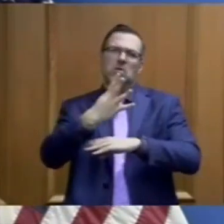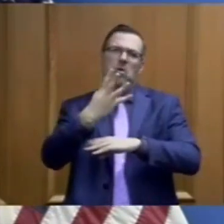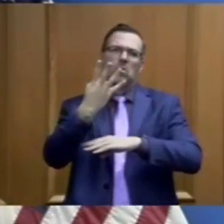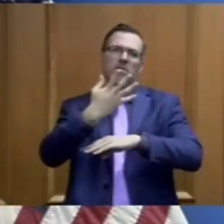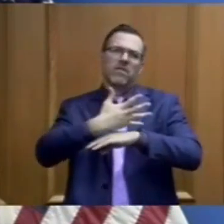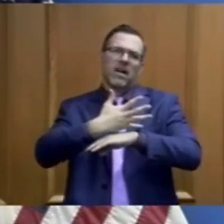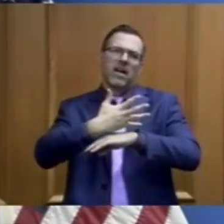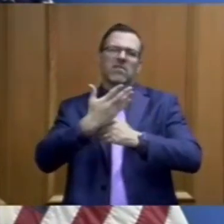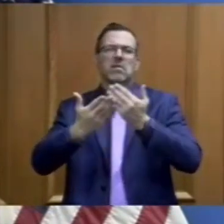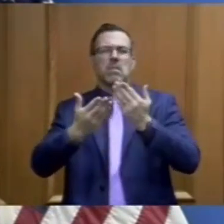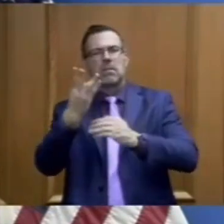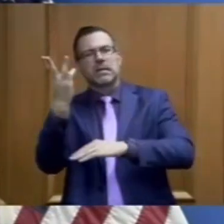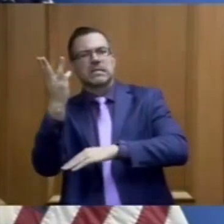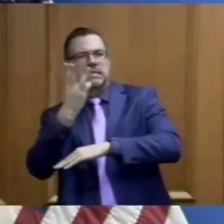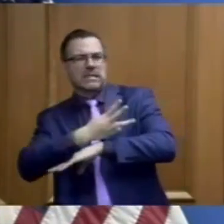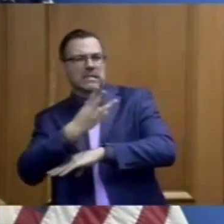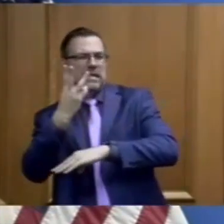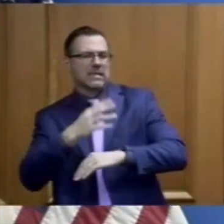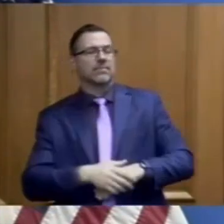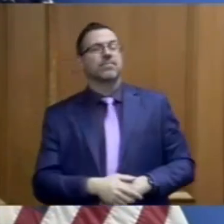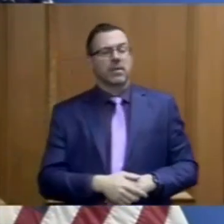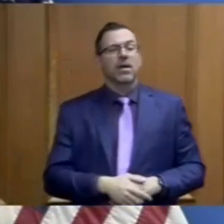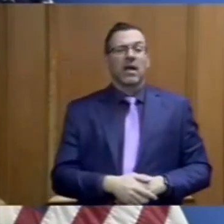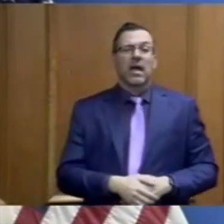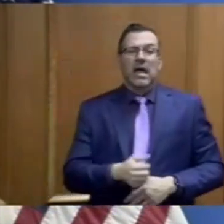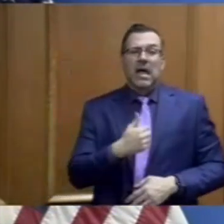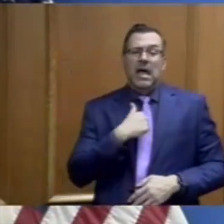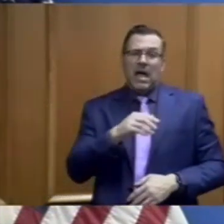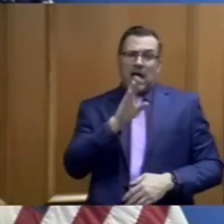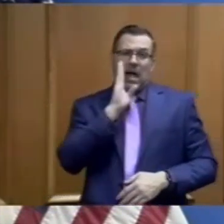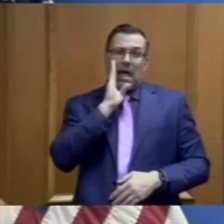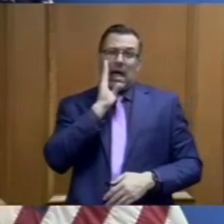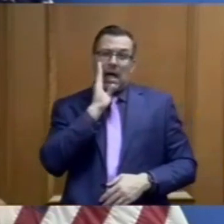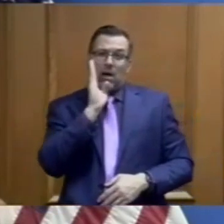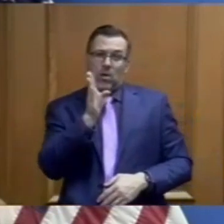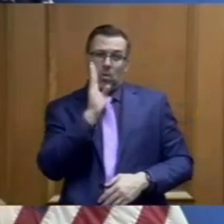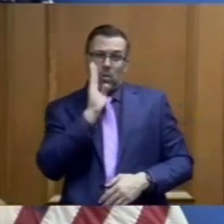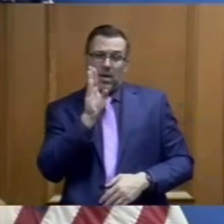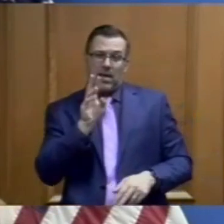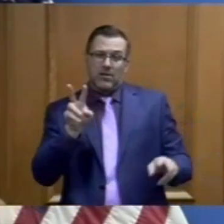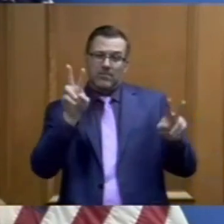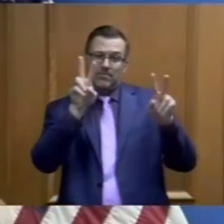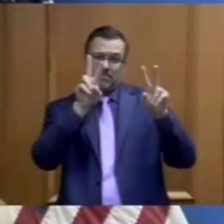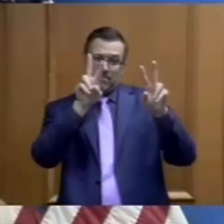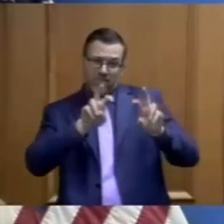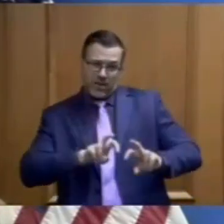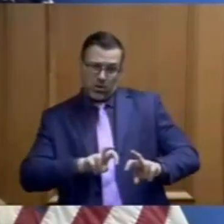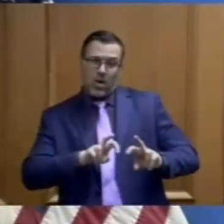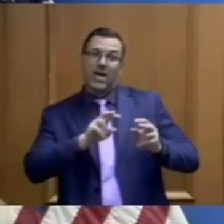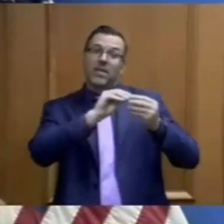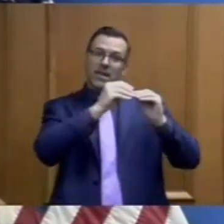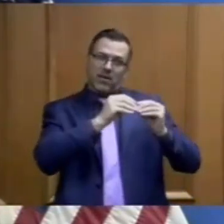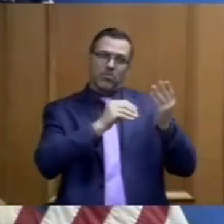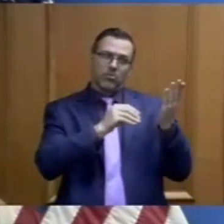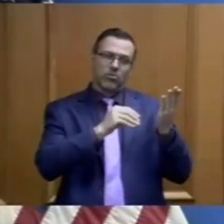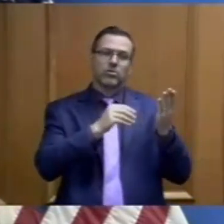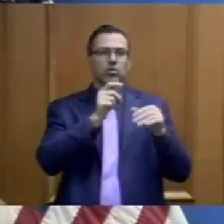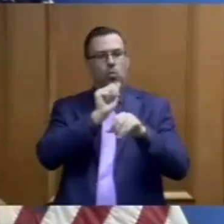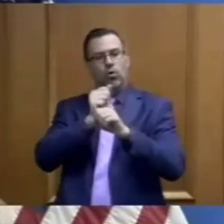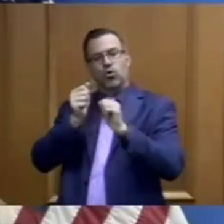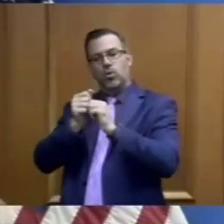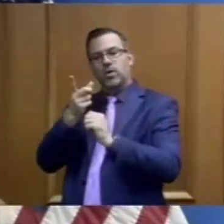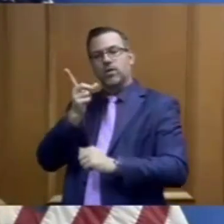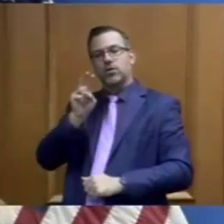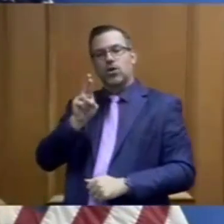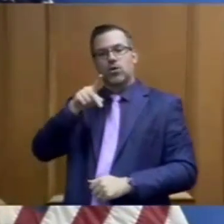time, I would evaluate those numbers along with my consultation with the Department of Health and Dr. Peercy and the